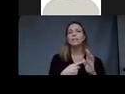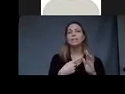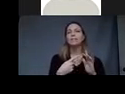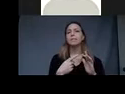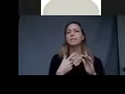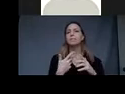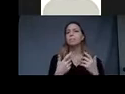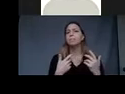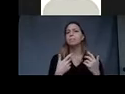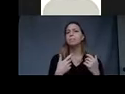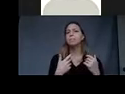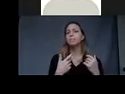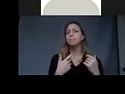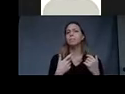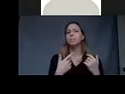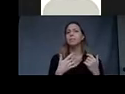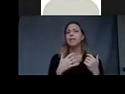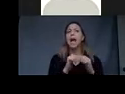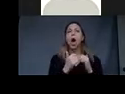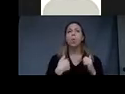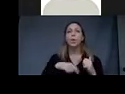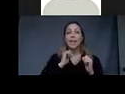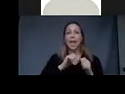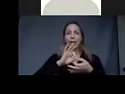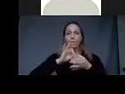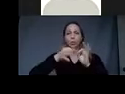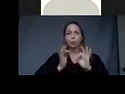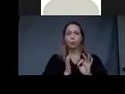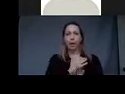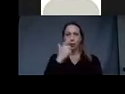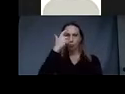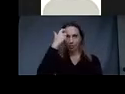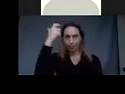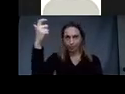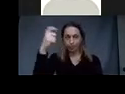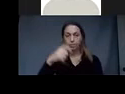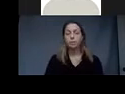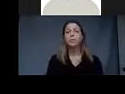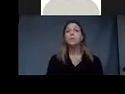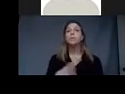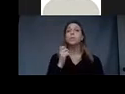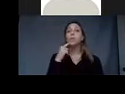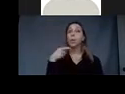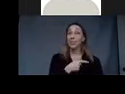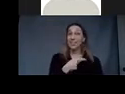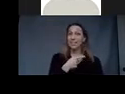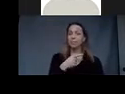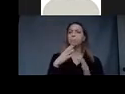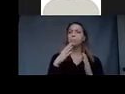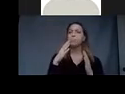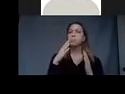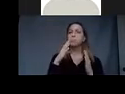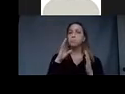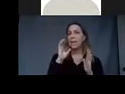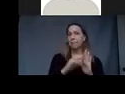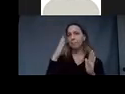doing dream interpretation. So, so, in this painting, I guess when you look at it,